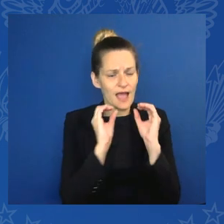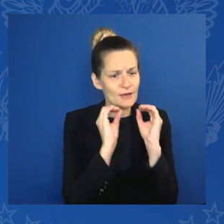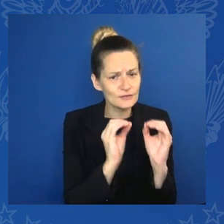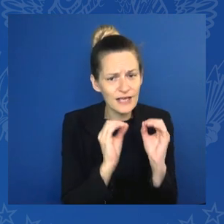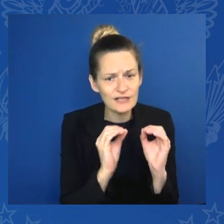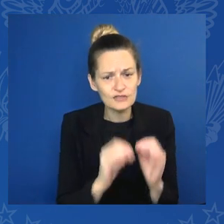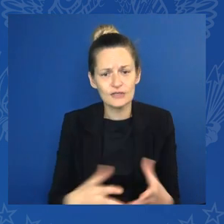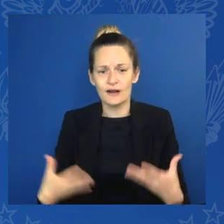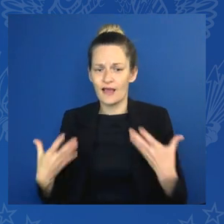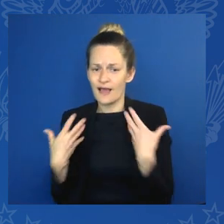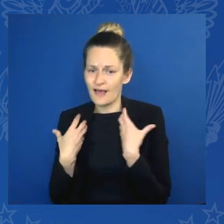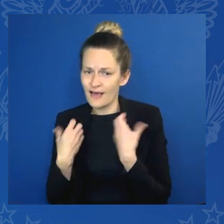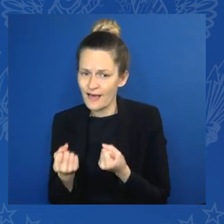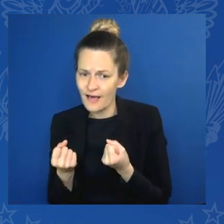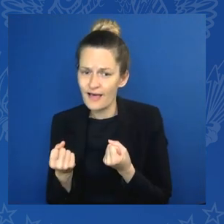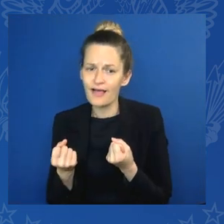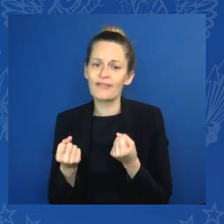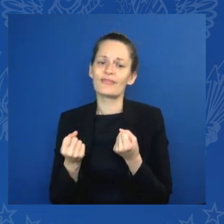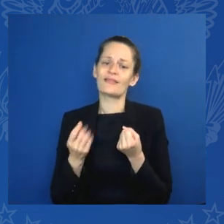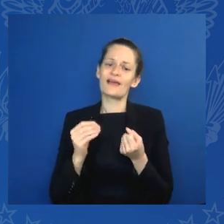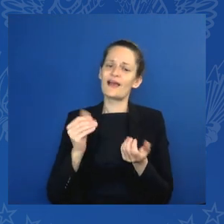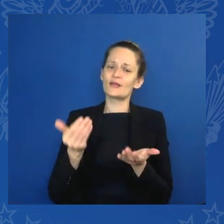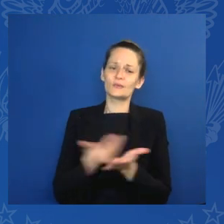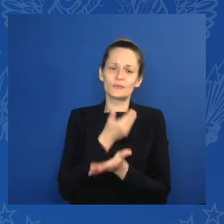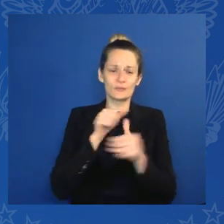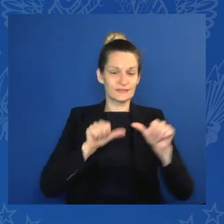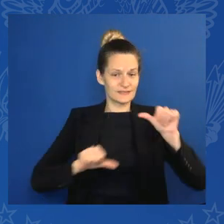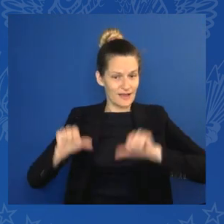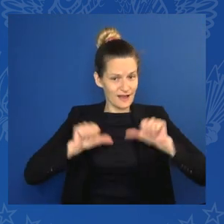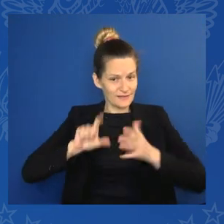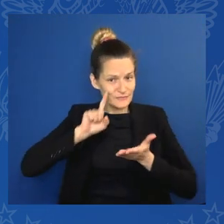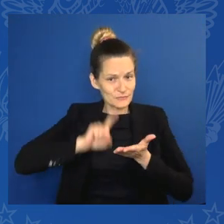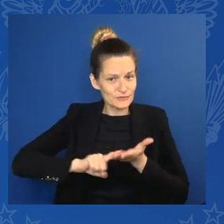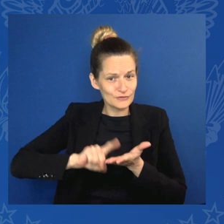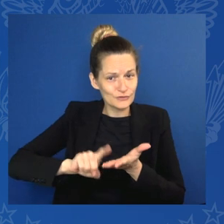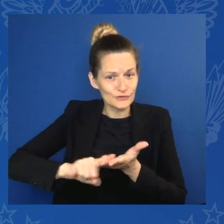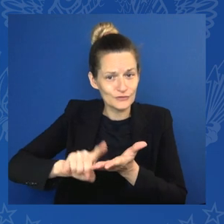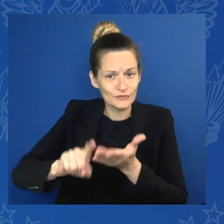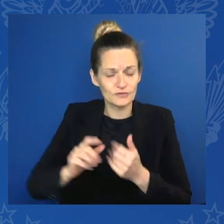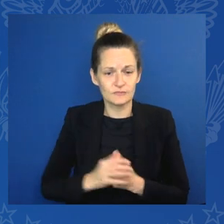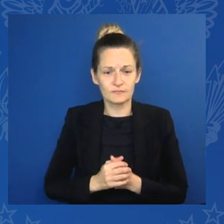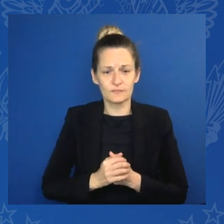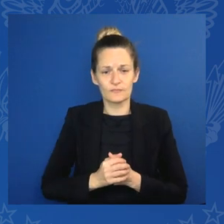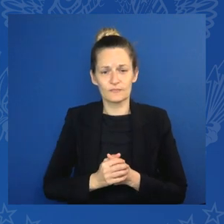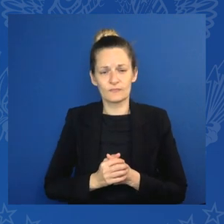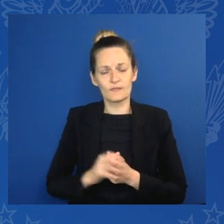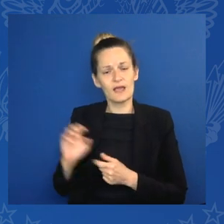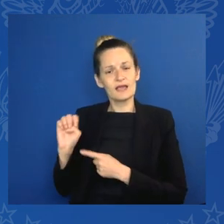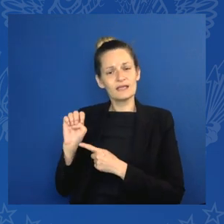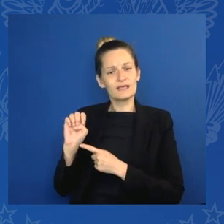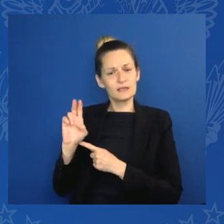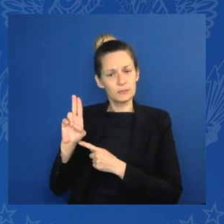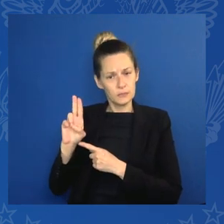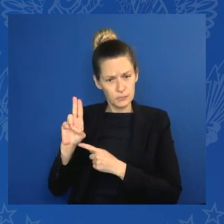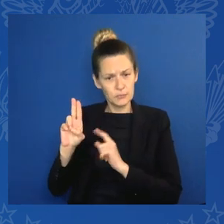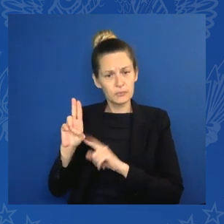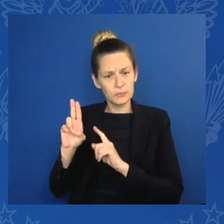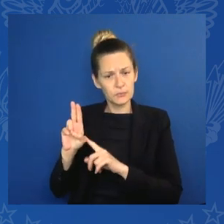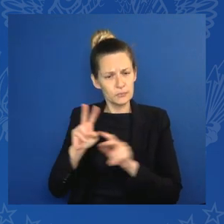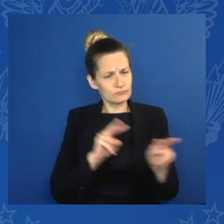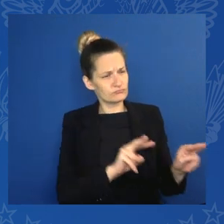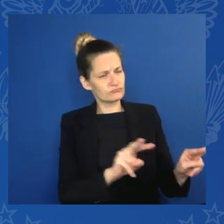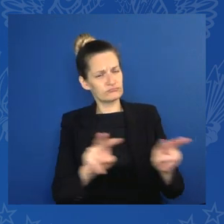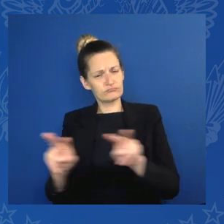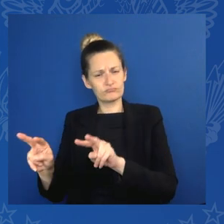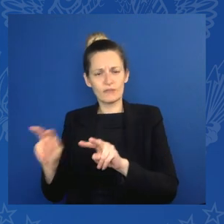-edge research. The EU is a project of peace and prosperity, anchored in the rule of law and